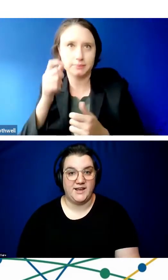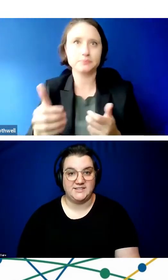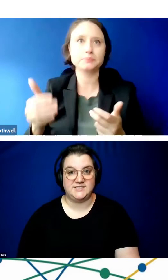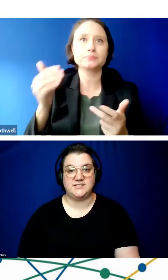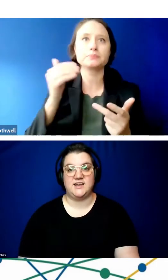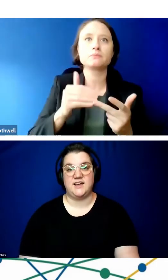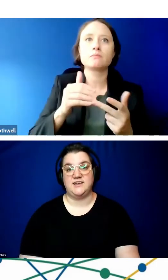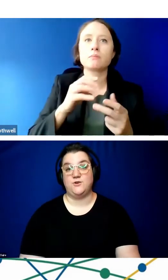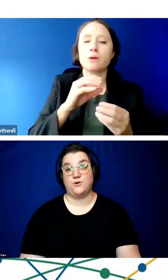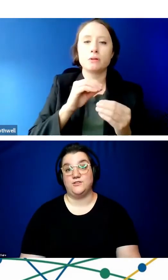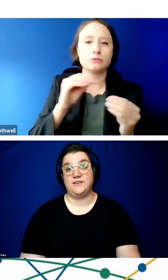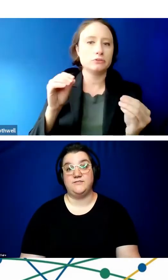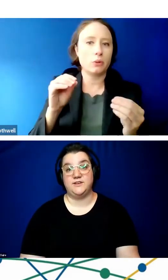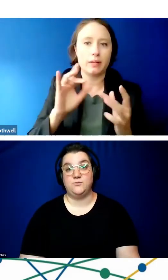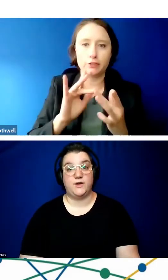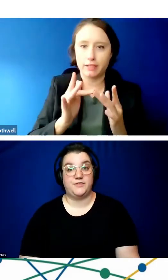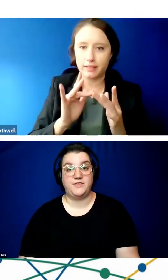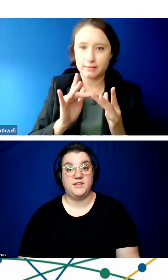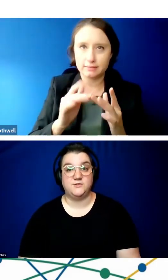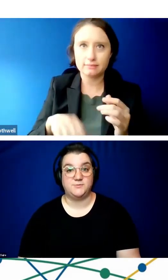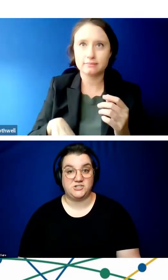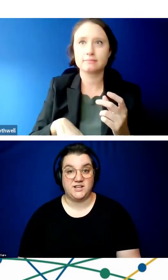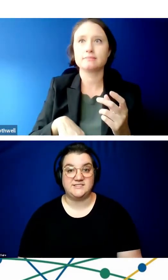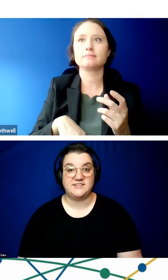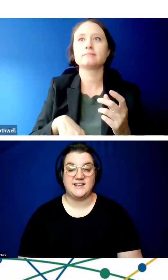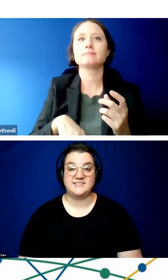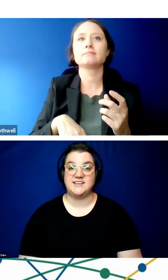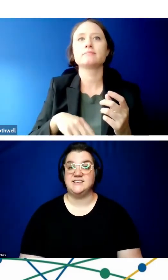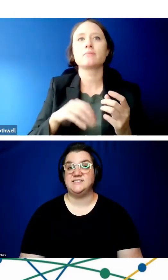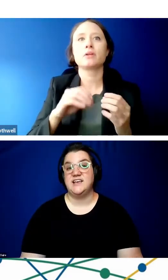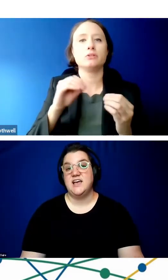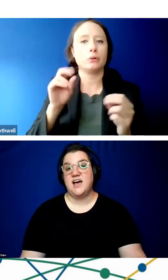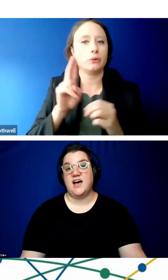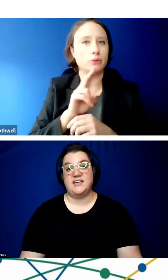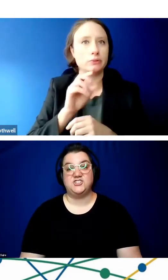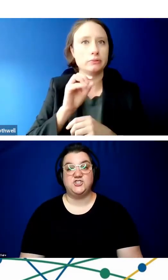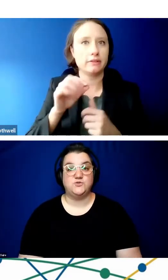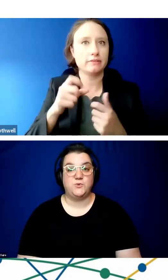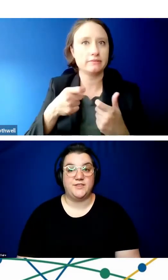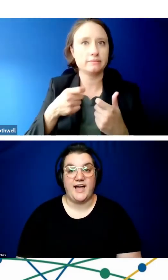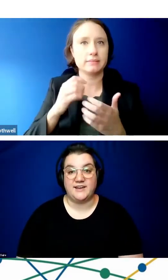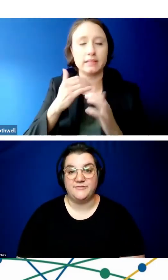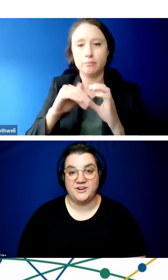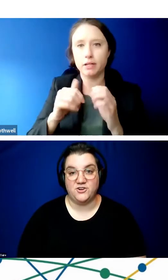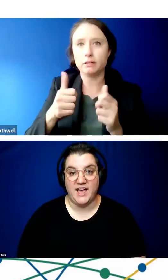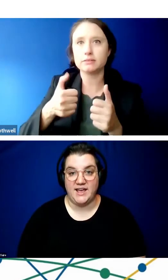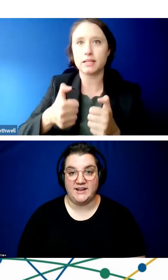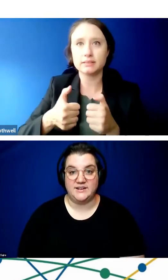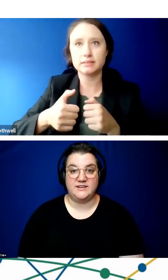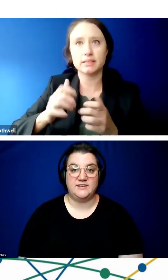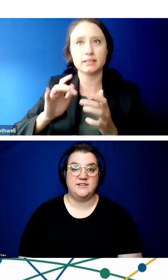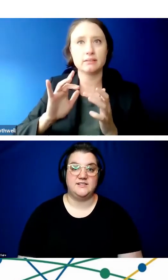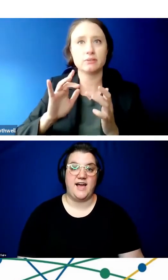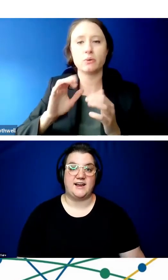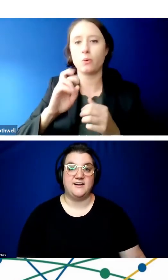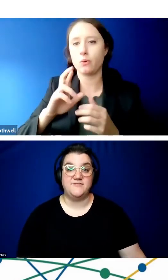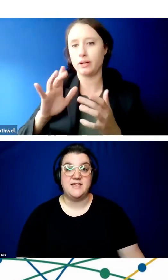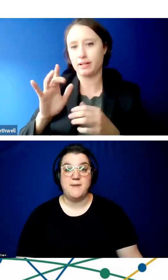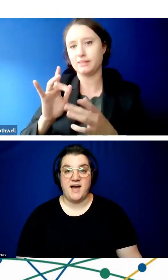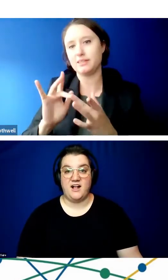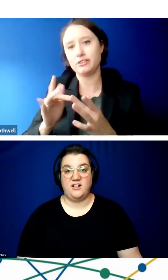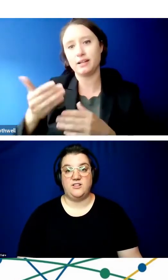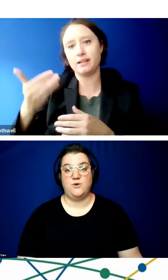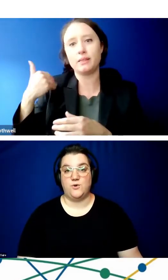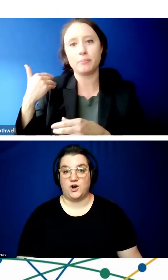small print or even with, you know, specialized glasses, issues with lack of internet, lack